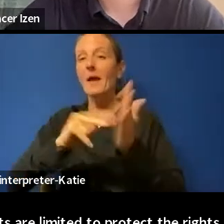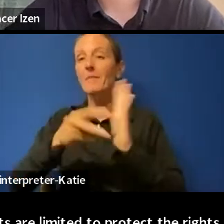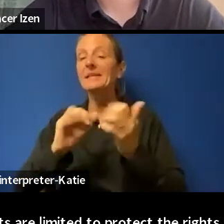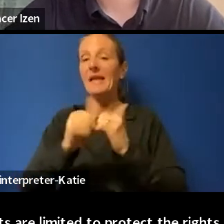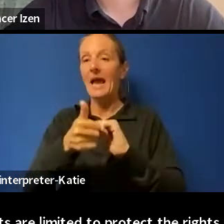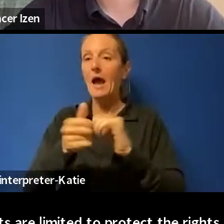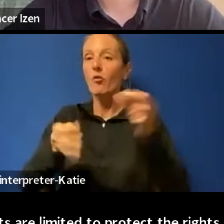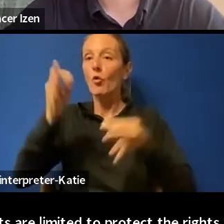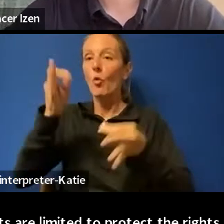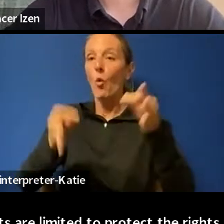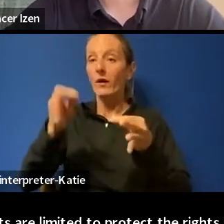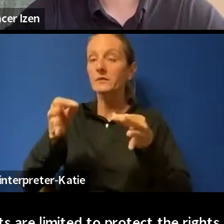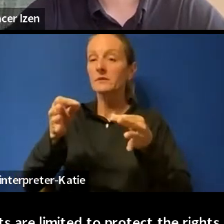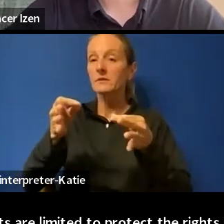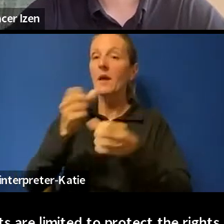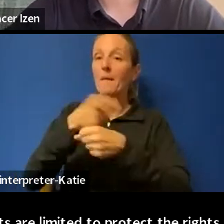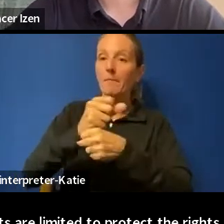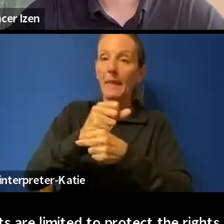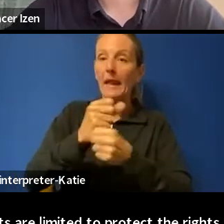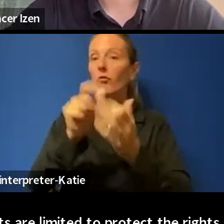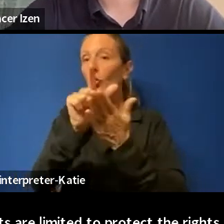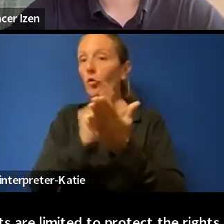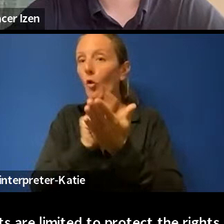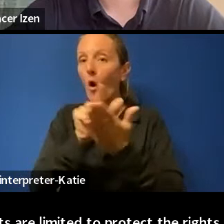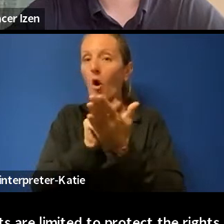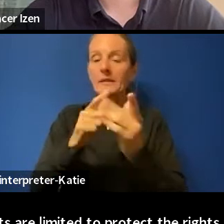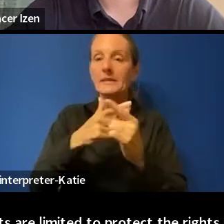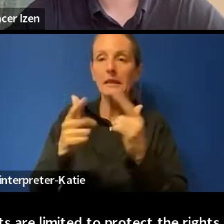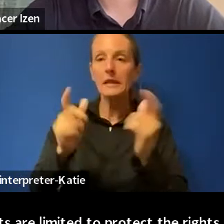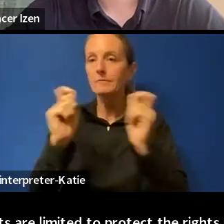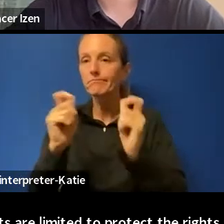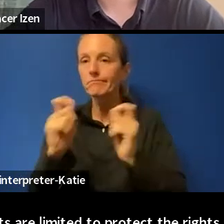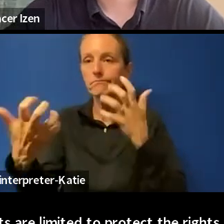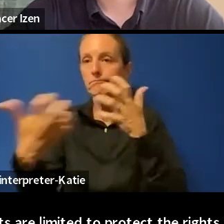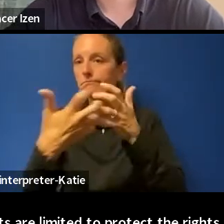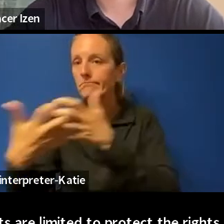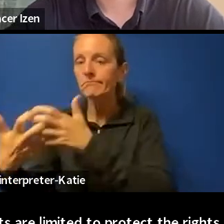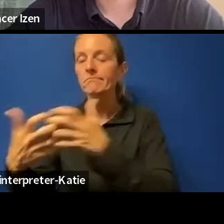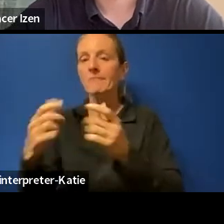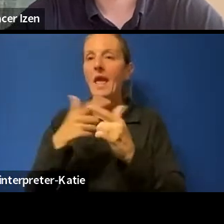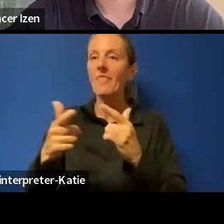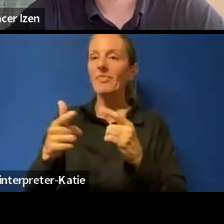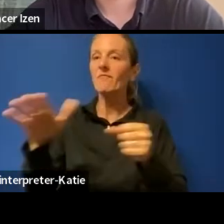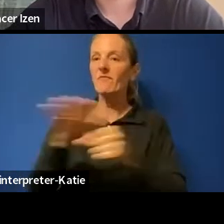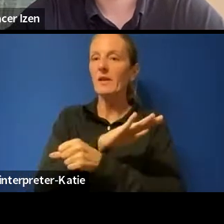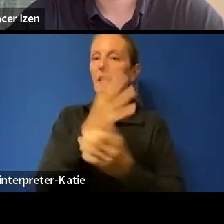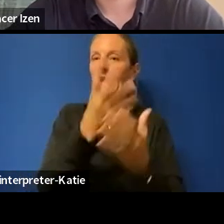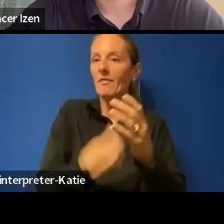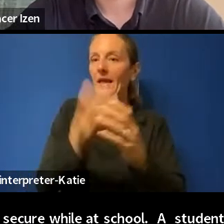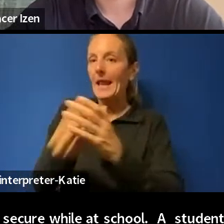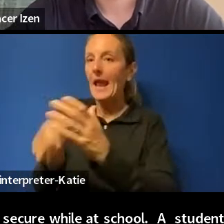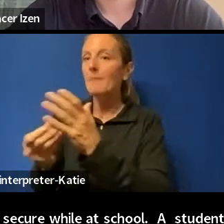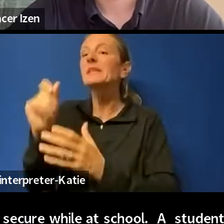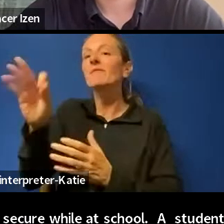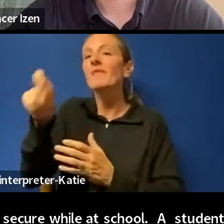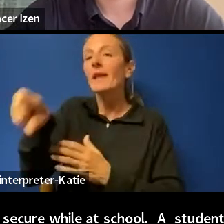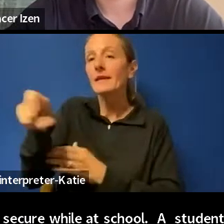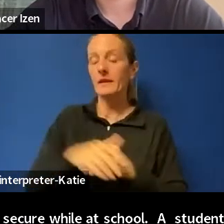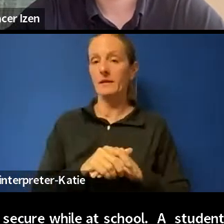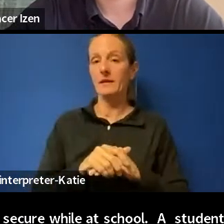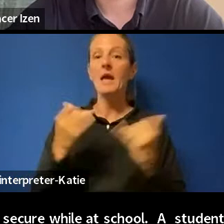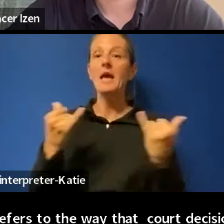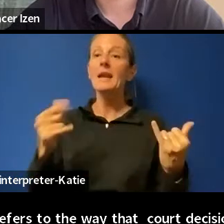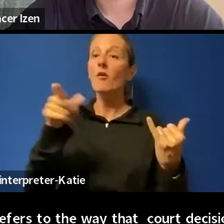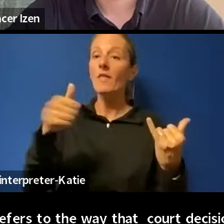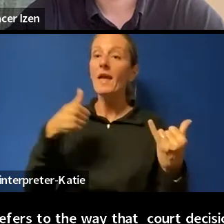by interpreting them and then filling in the gaps where they need to. Decisions made by the Supreme Court of Canada establish the law on specific